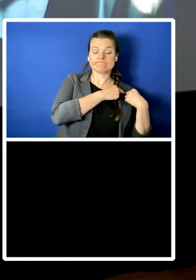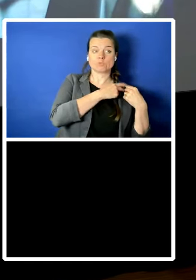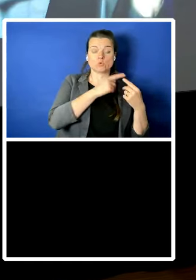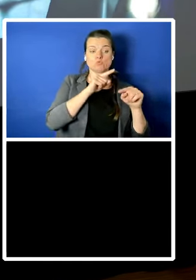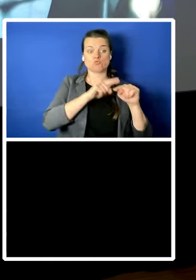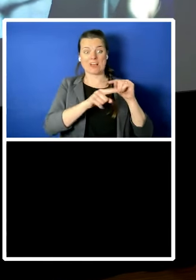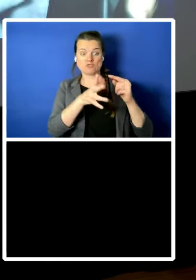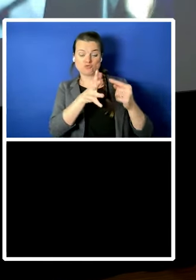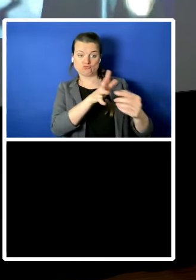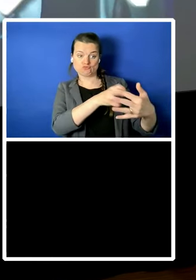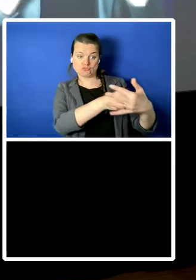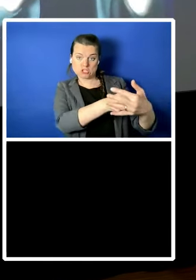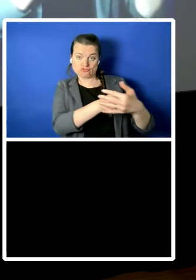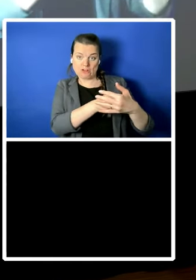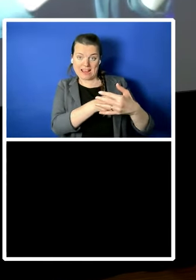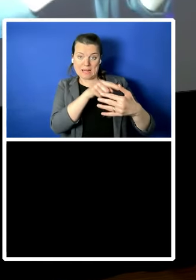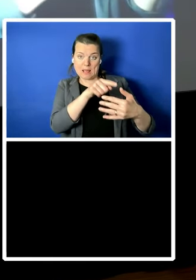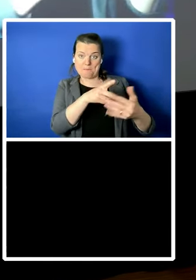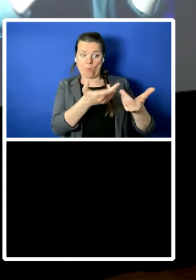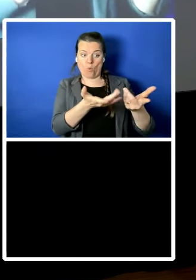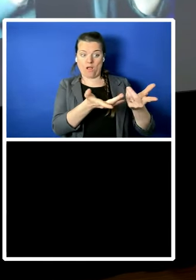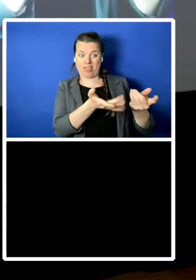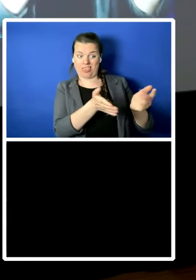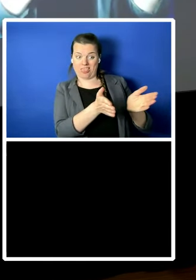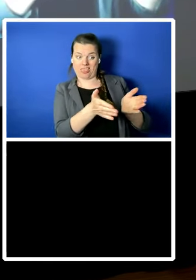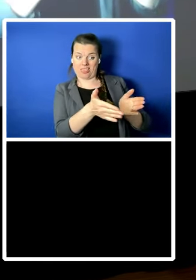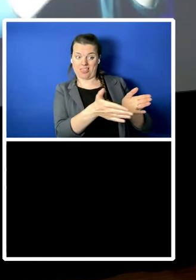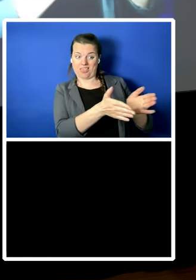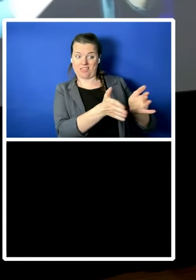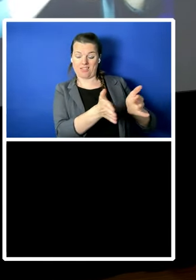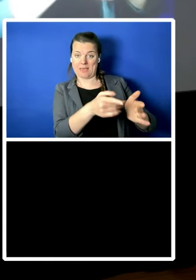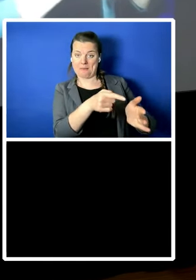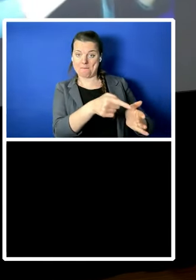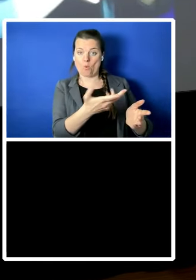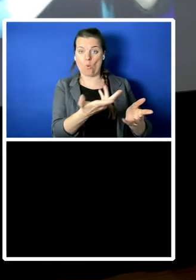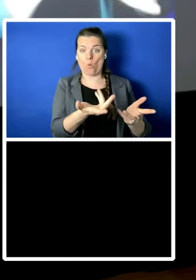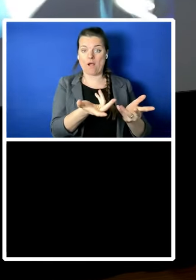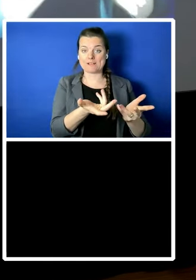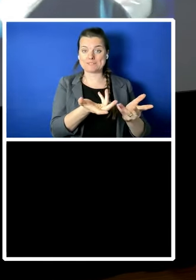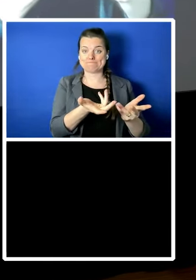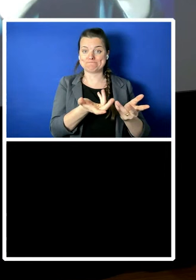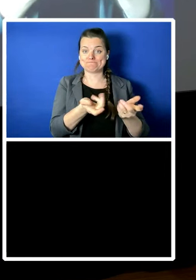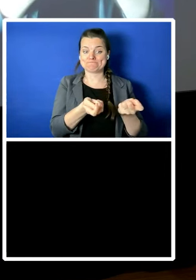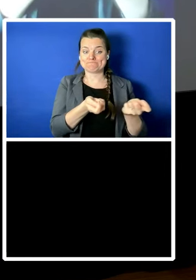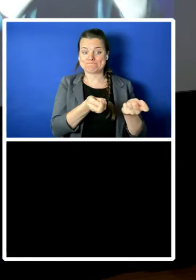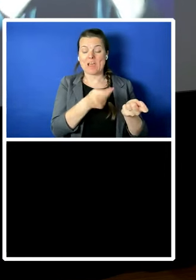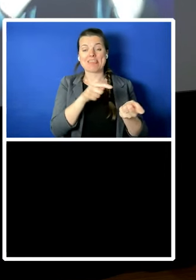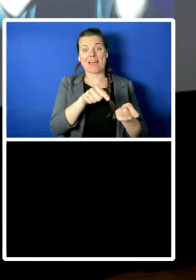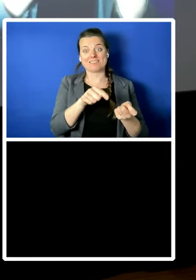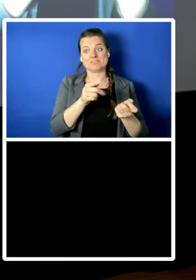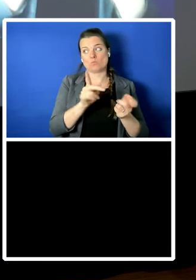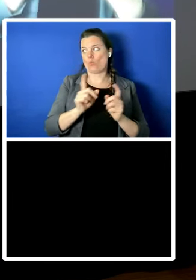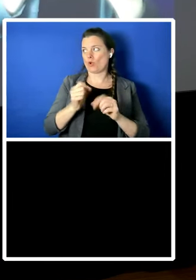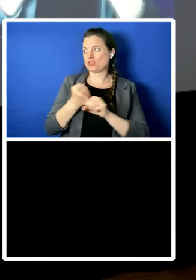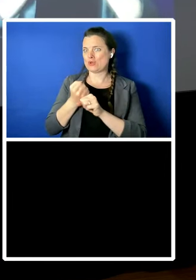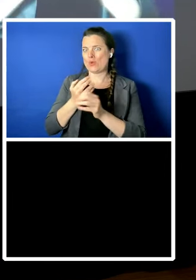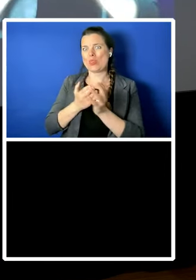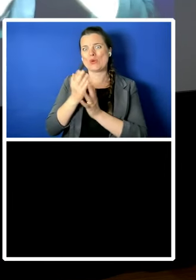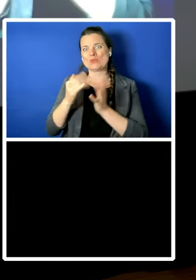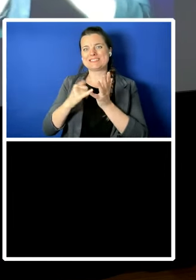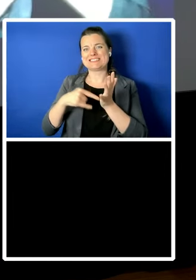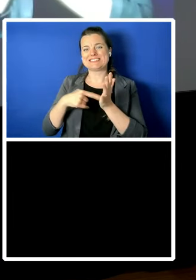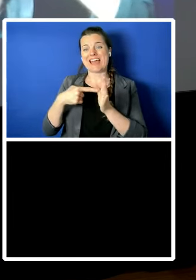engage with him because that is what you have to do in statecraft but it doesn't mean that i don't call out